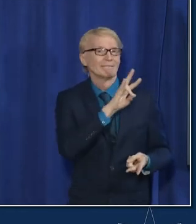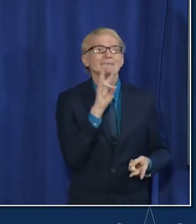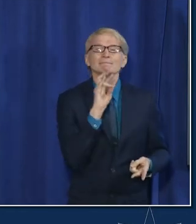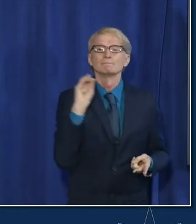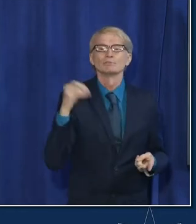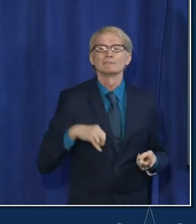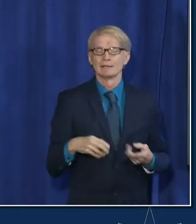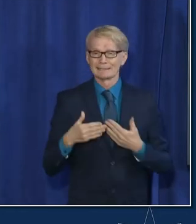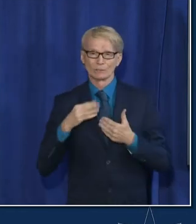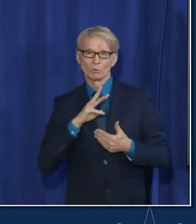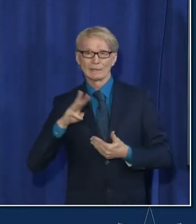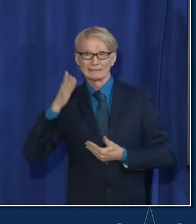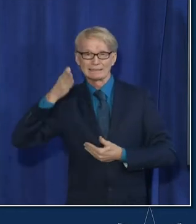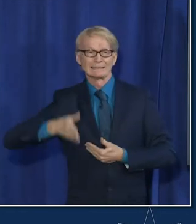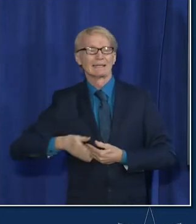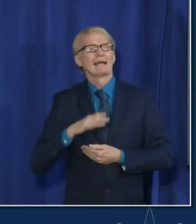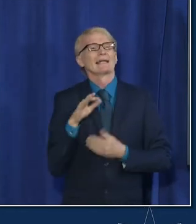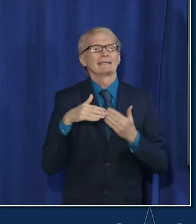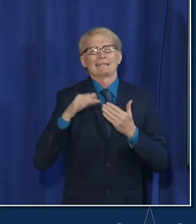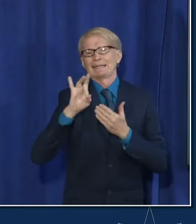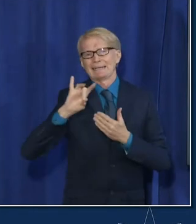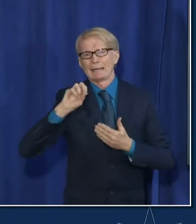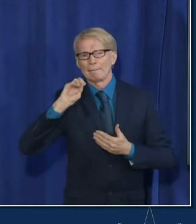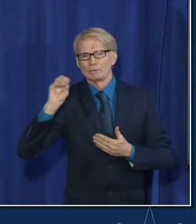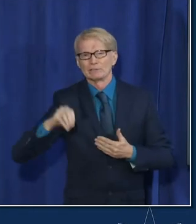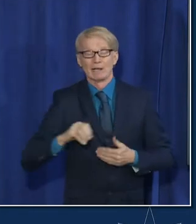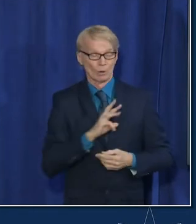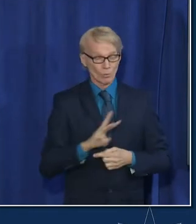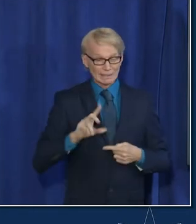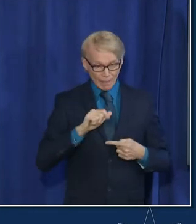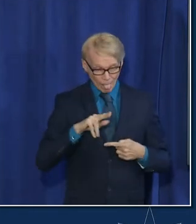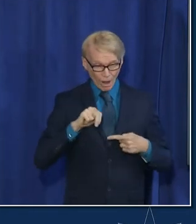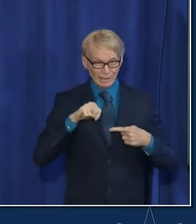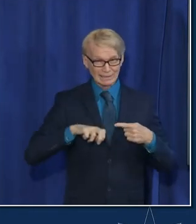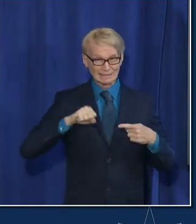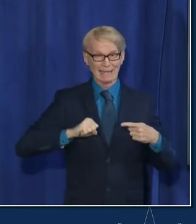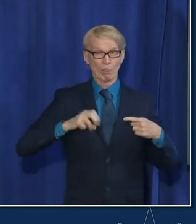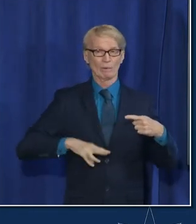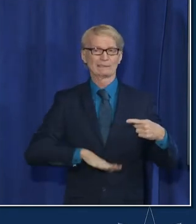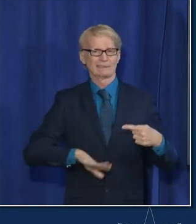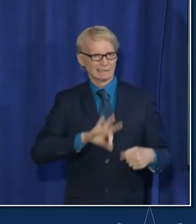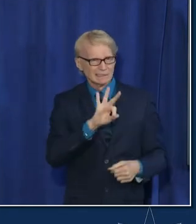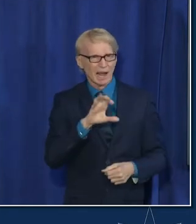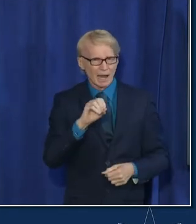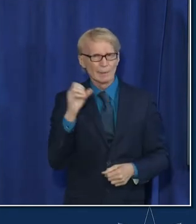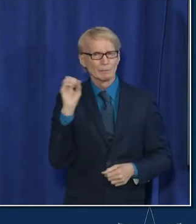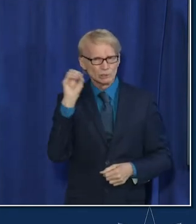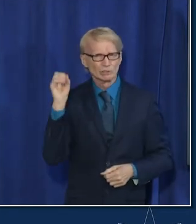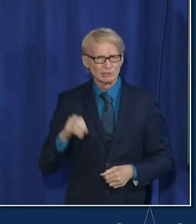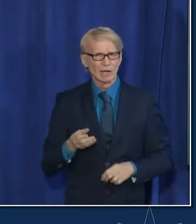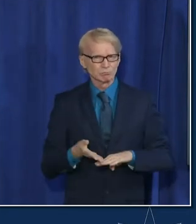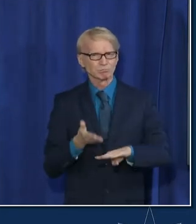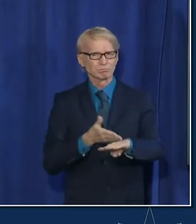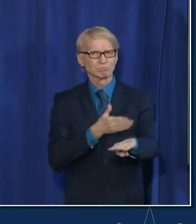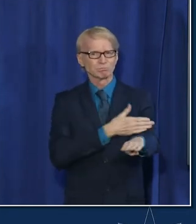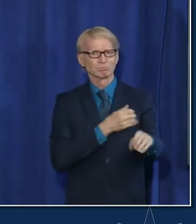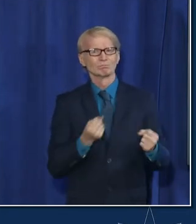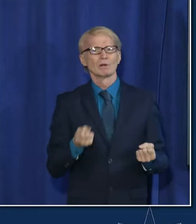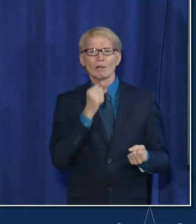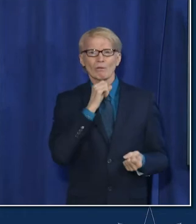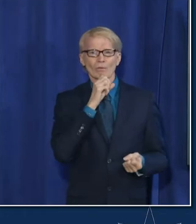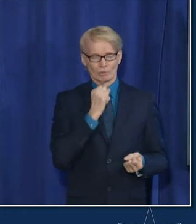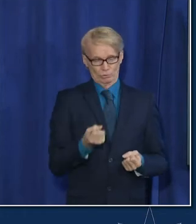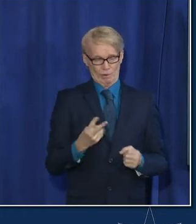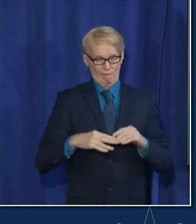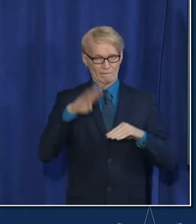the near west side reached 80 percent and West Lawn down in the southwest there hit 90 percent of Chicagoans 12 and up